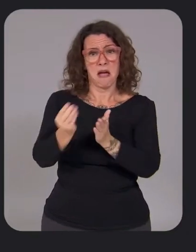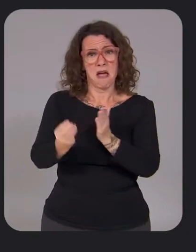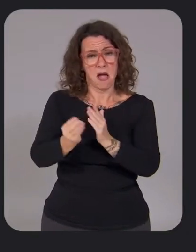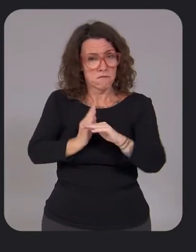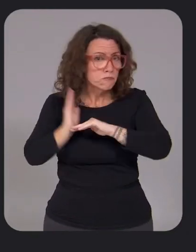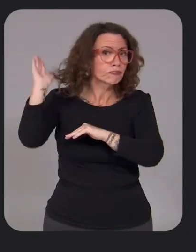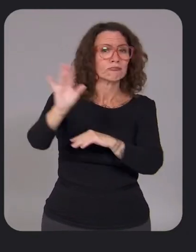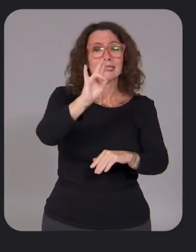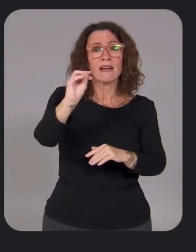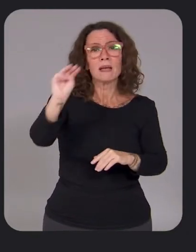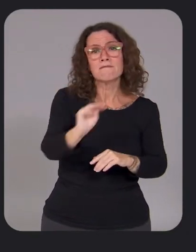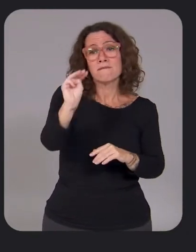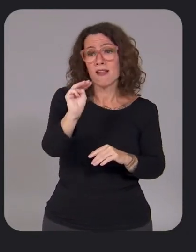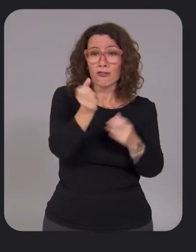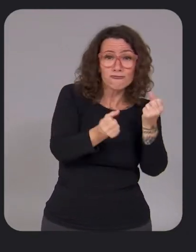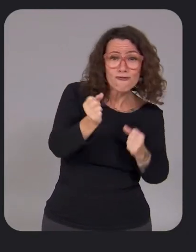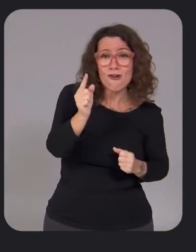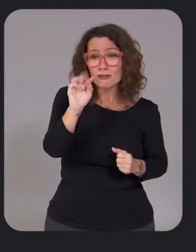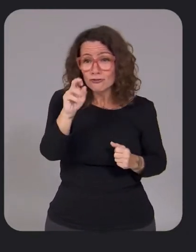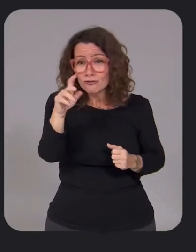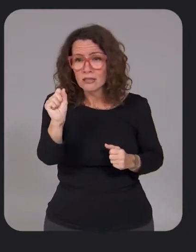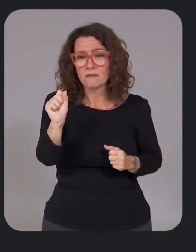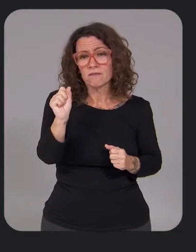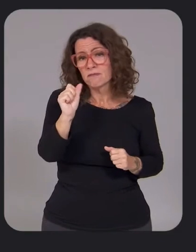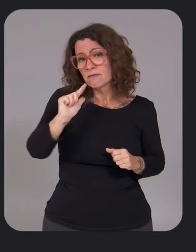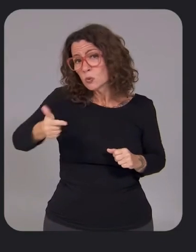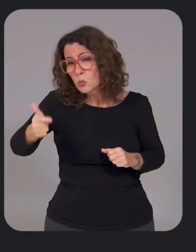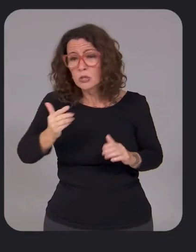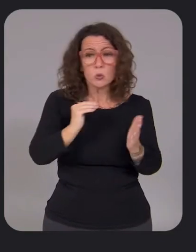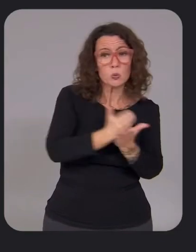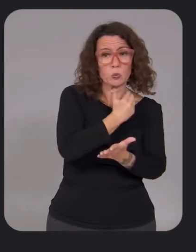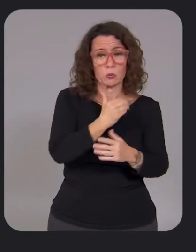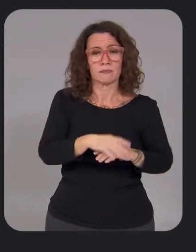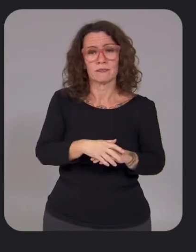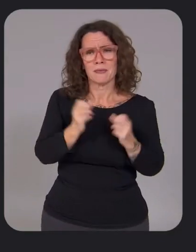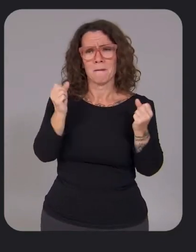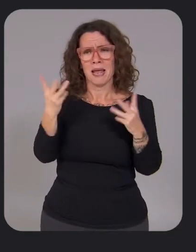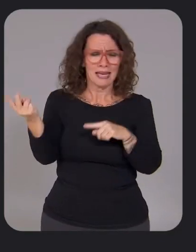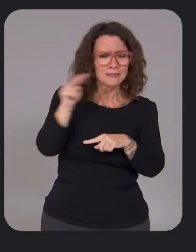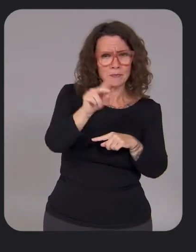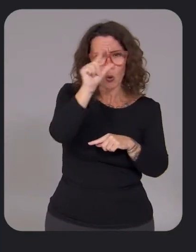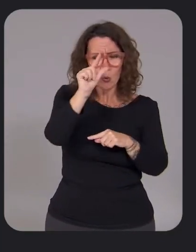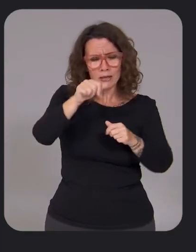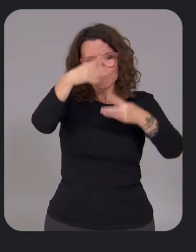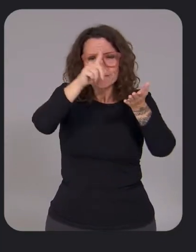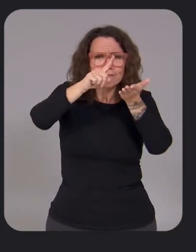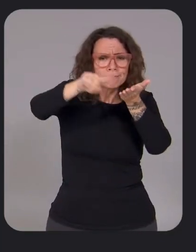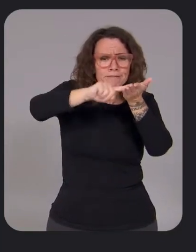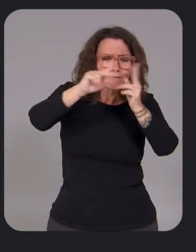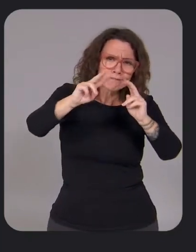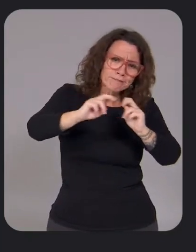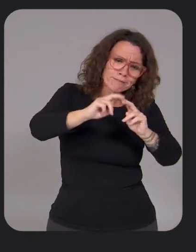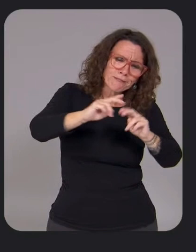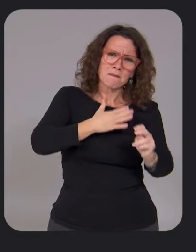cars and trucks both new and used. And many of them turn to Google to help research their options. And